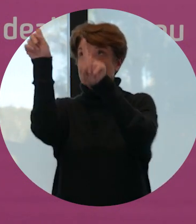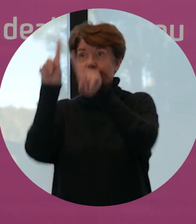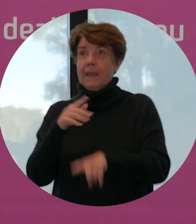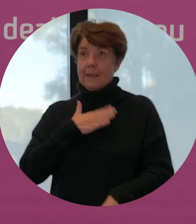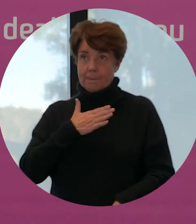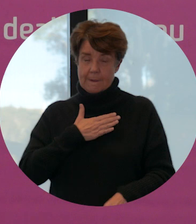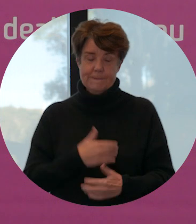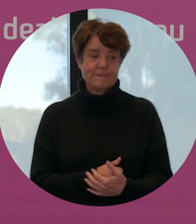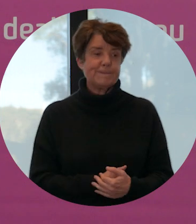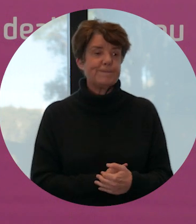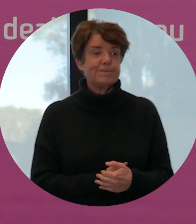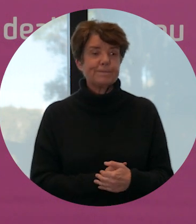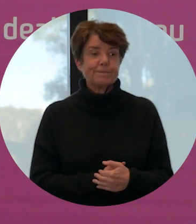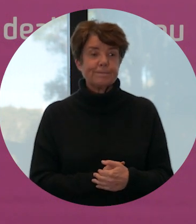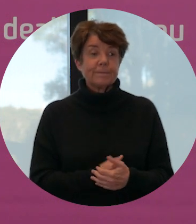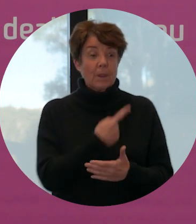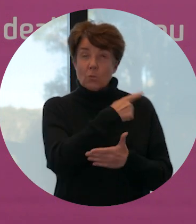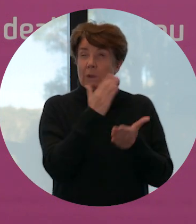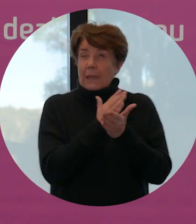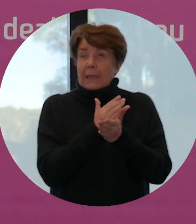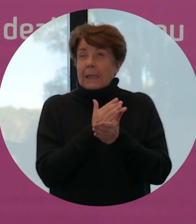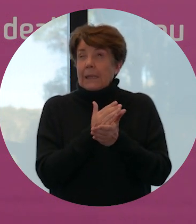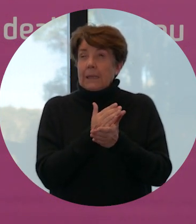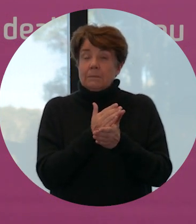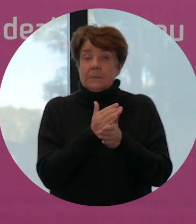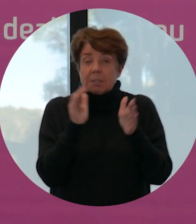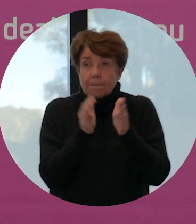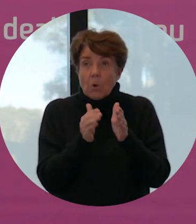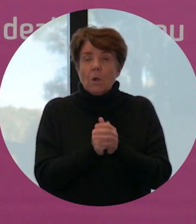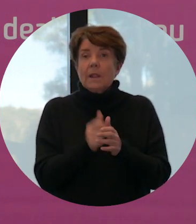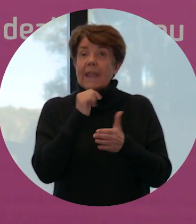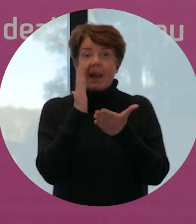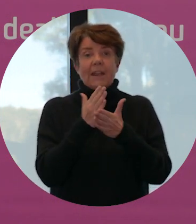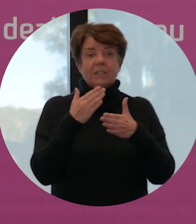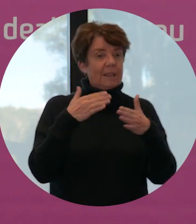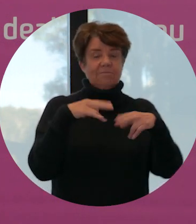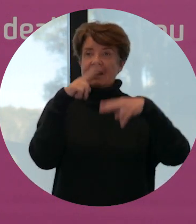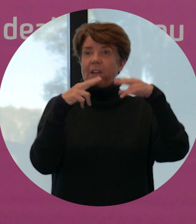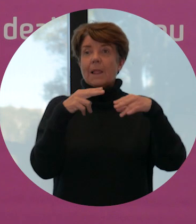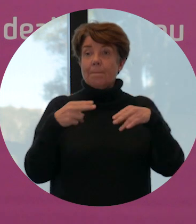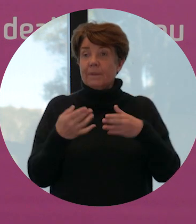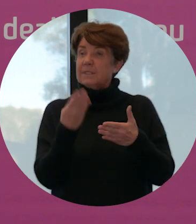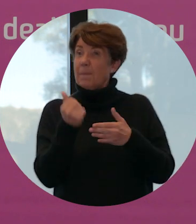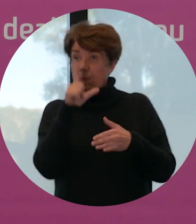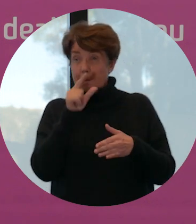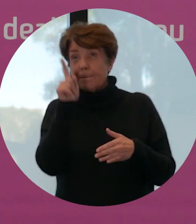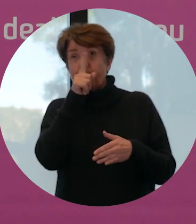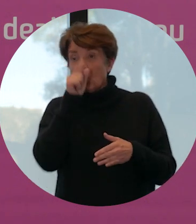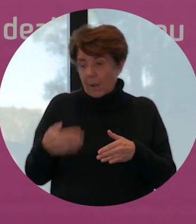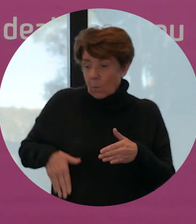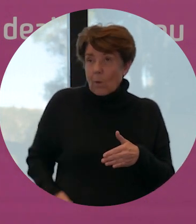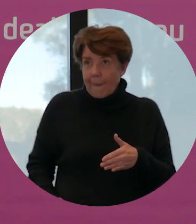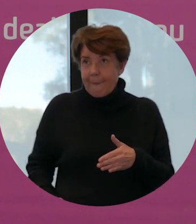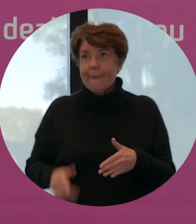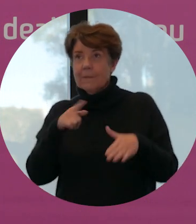In addition, because this sensor is so small, we can eventually develop a portable version that people could wear to detect rising allergy